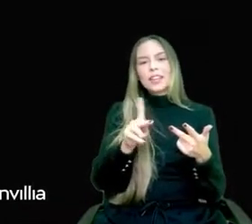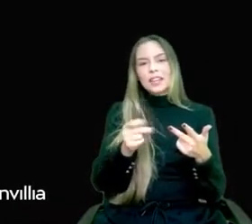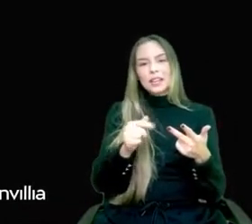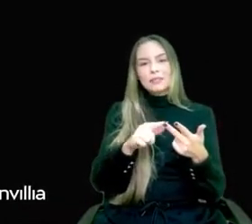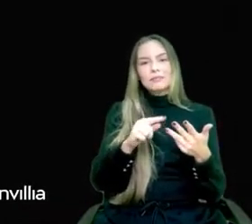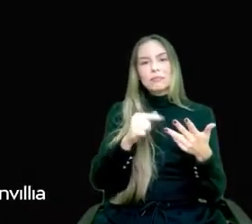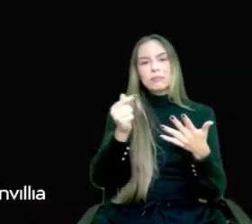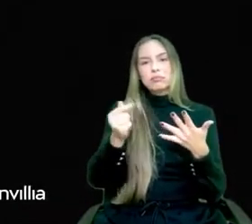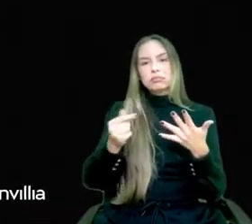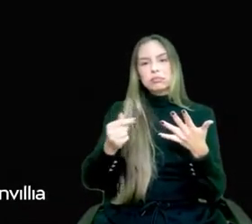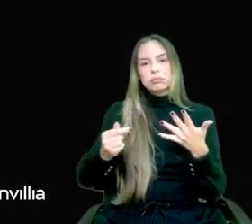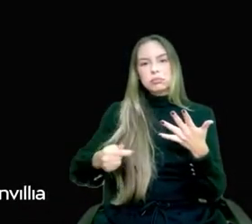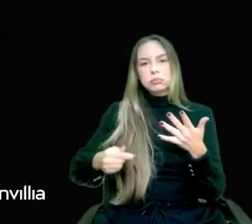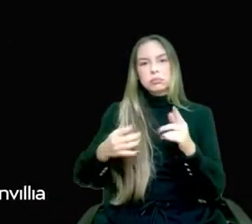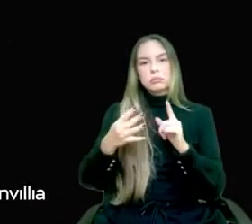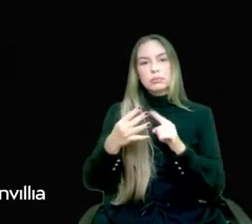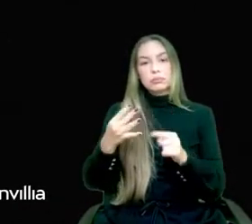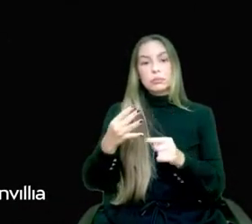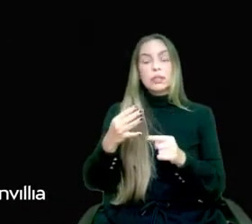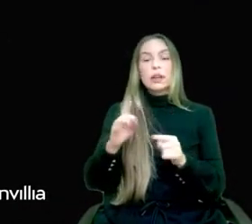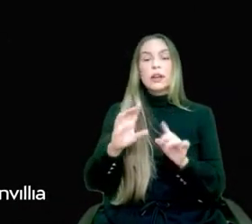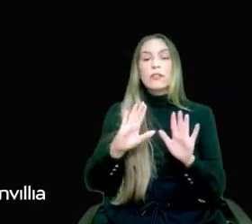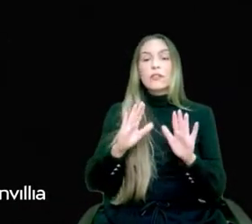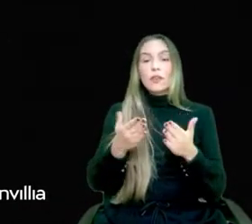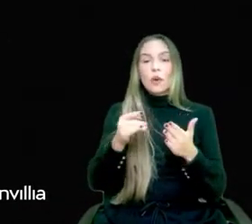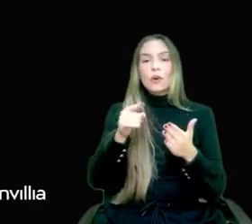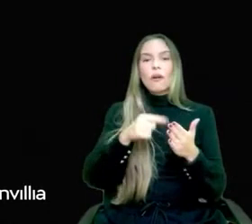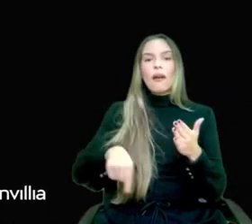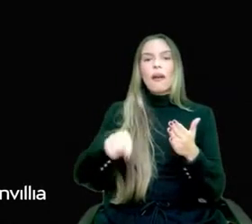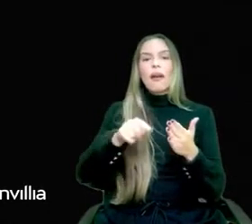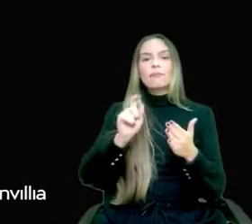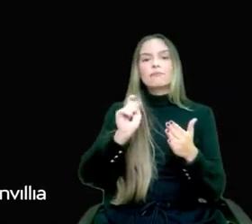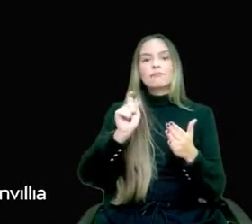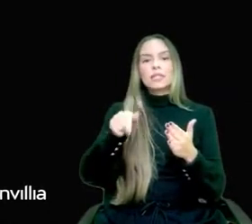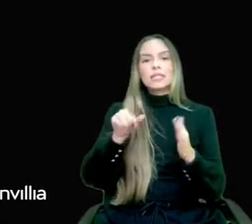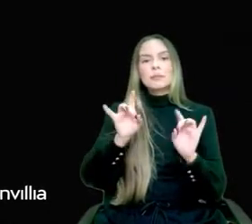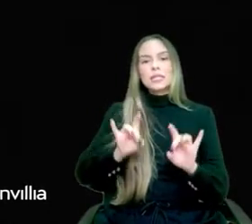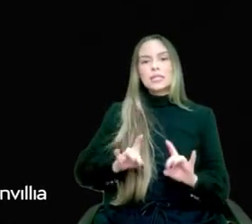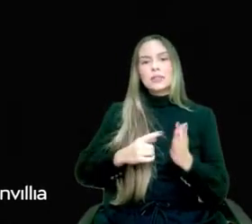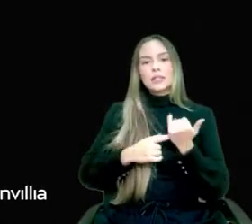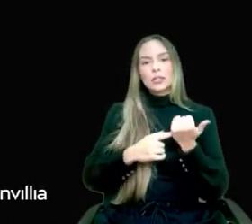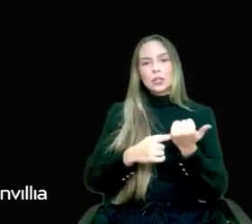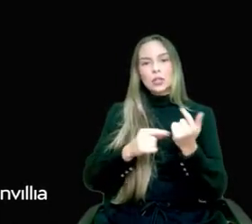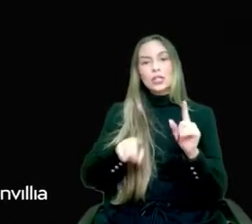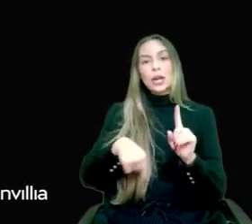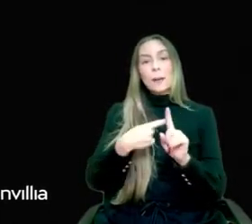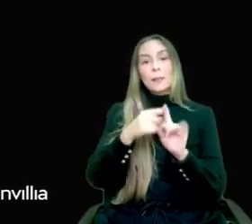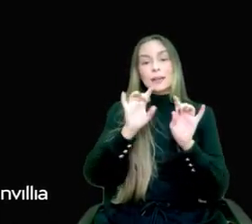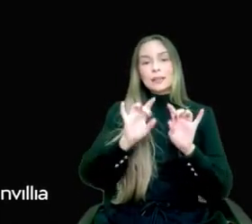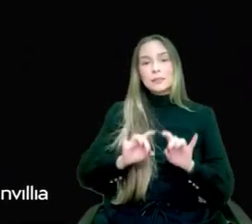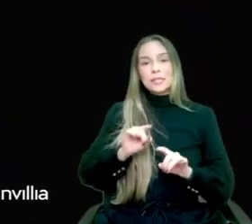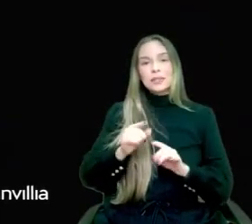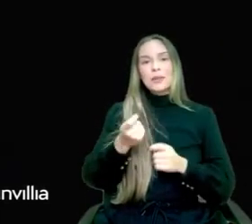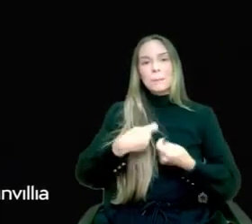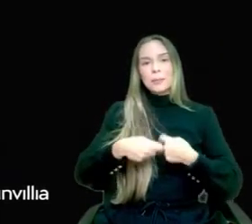focus on very specific technologies and very specific business models. And have its